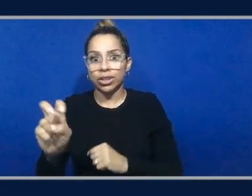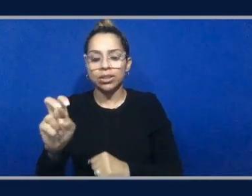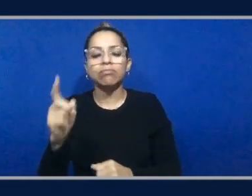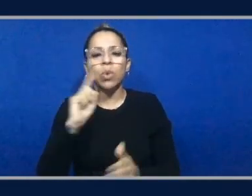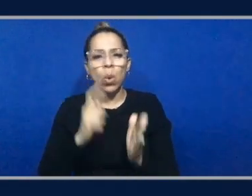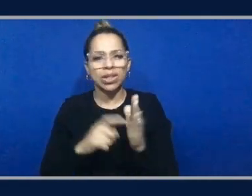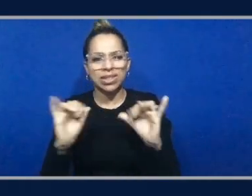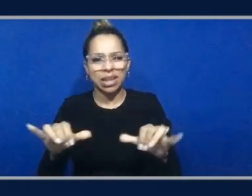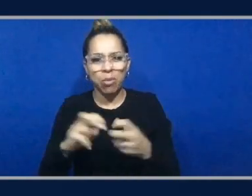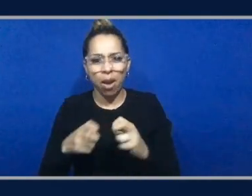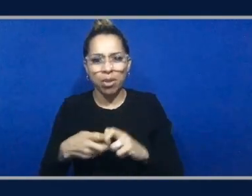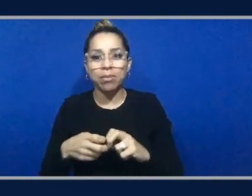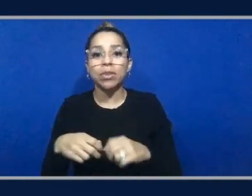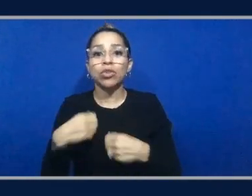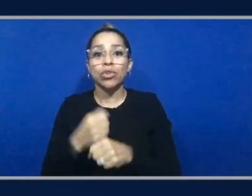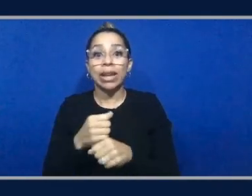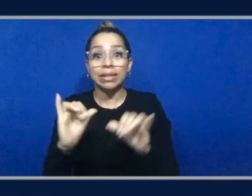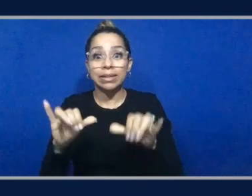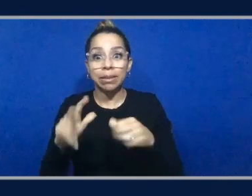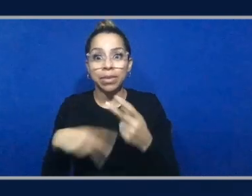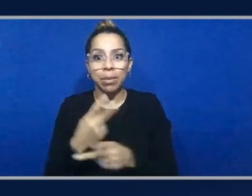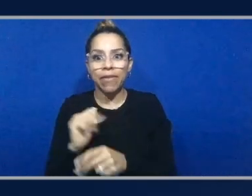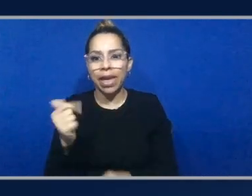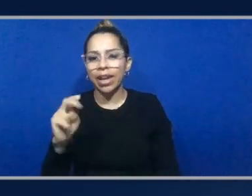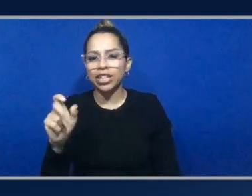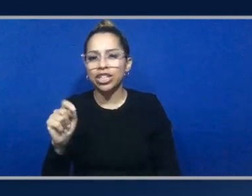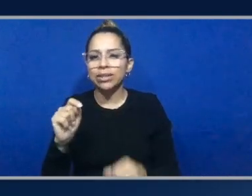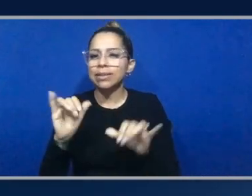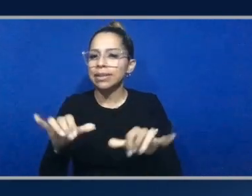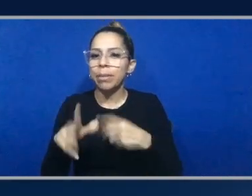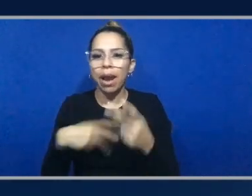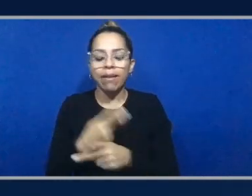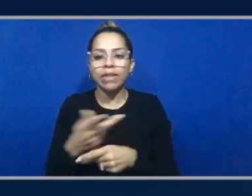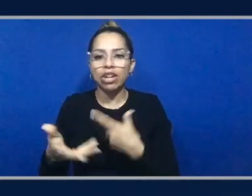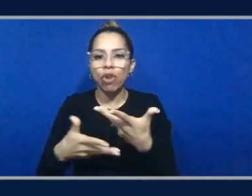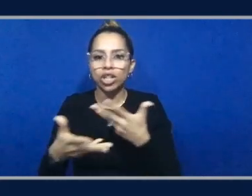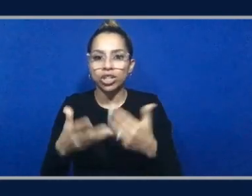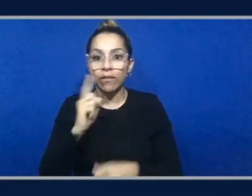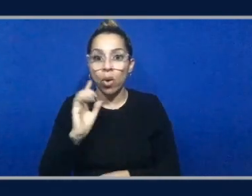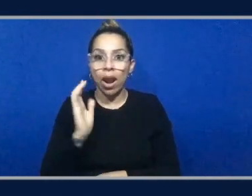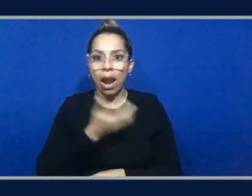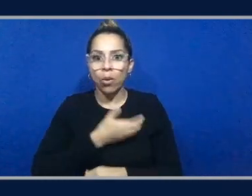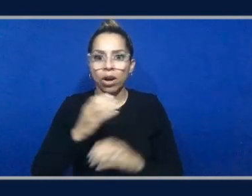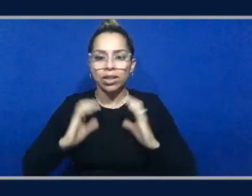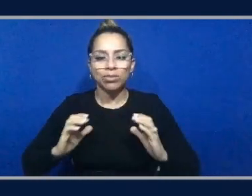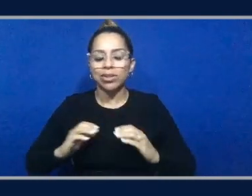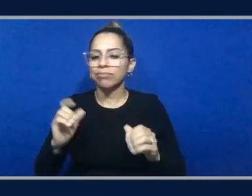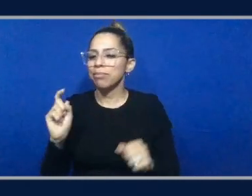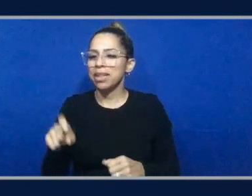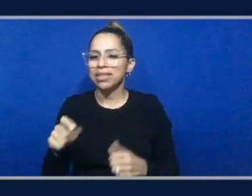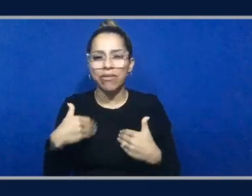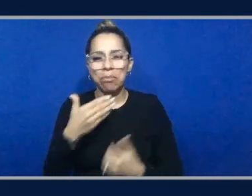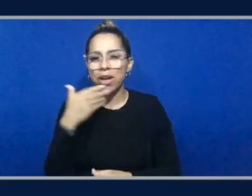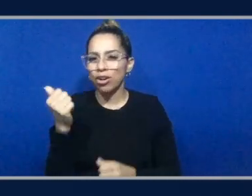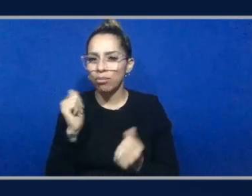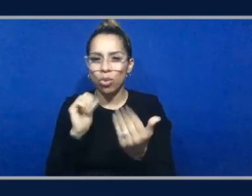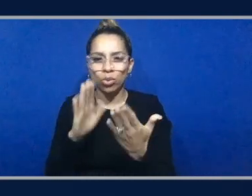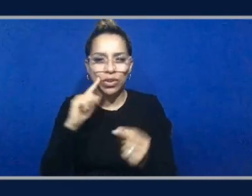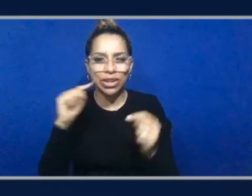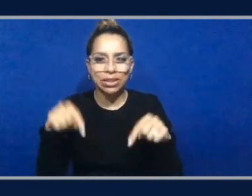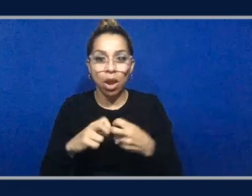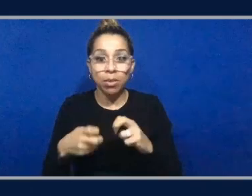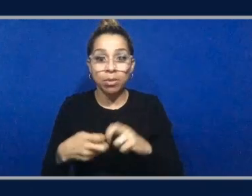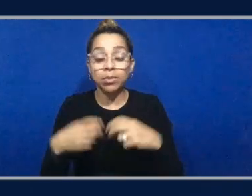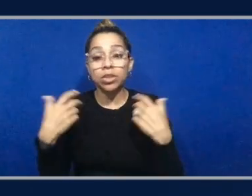types of interactions and interfaces for our customers. We said there's got to be a better, easier, faster way to solve this problem. Yeah. And so Tailwinds is our